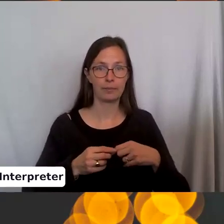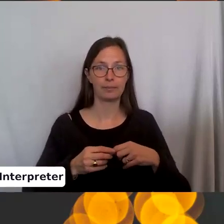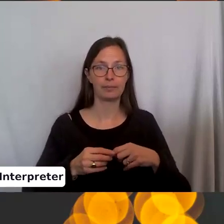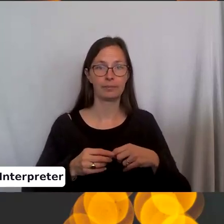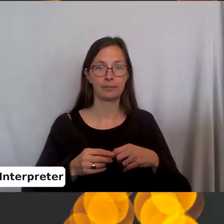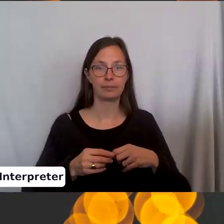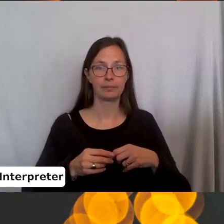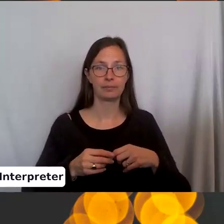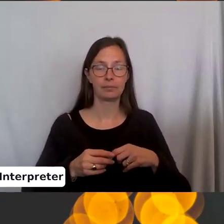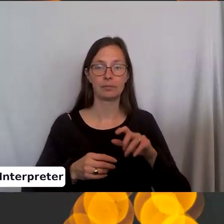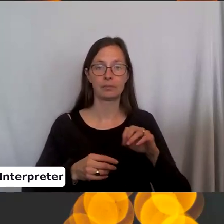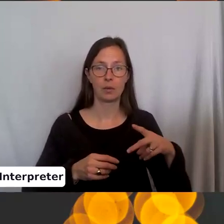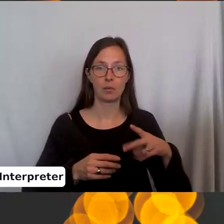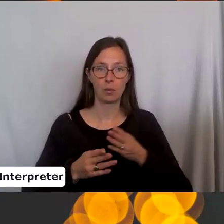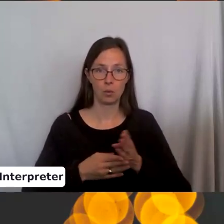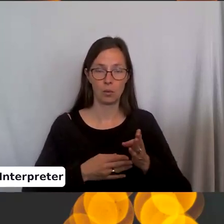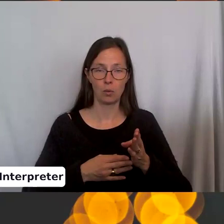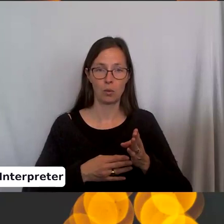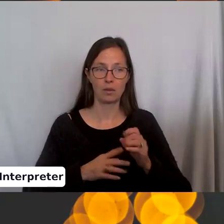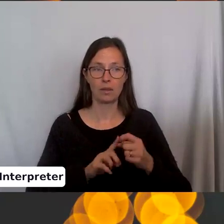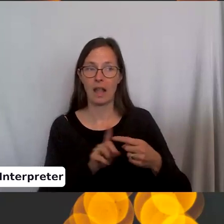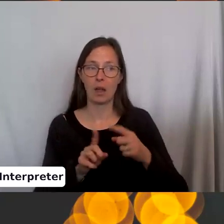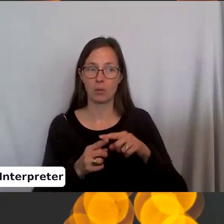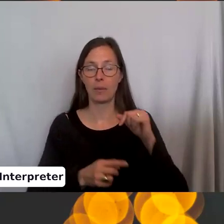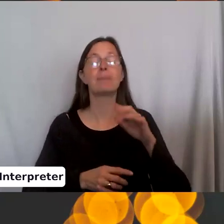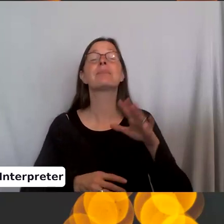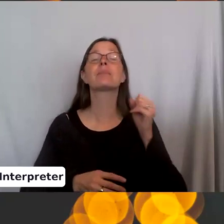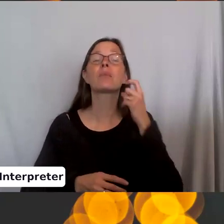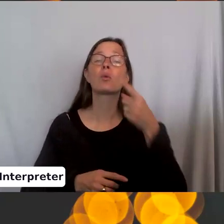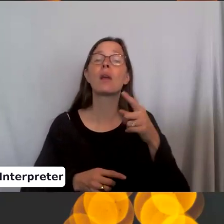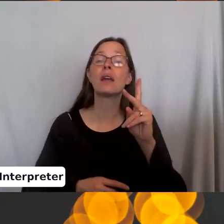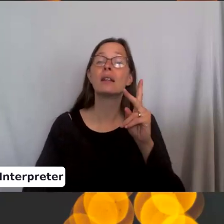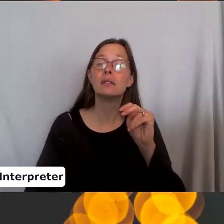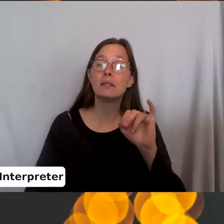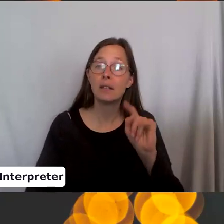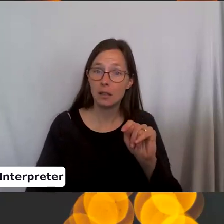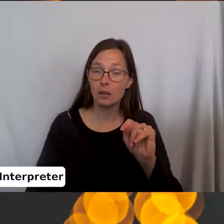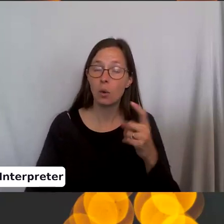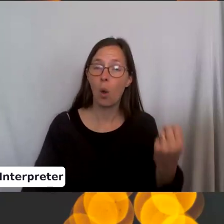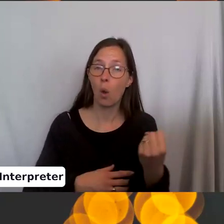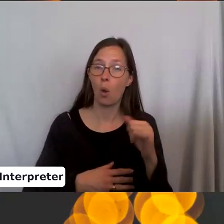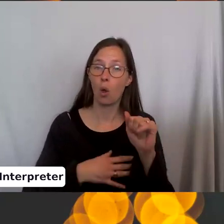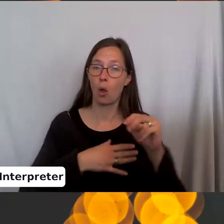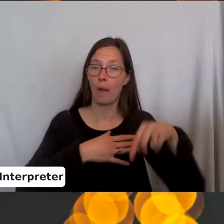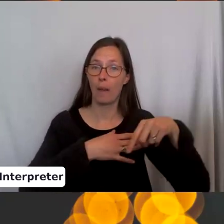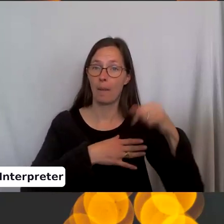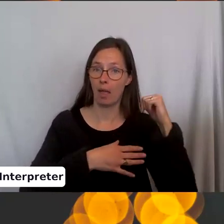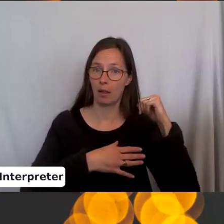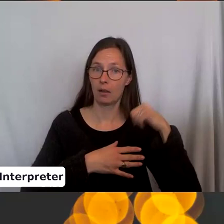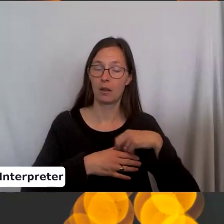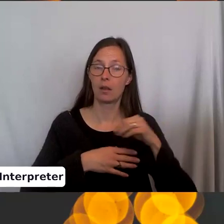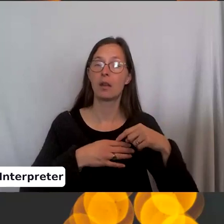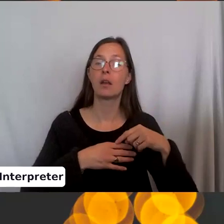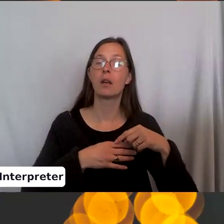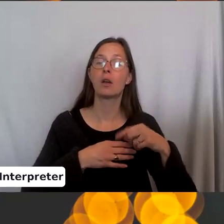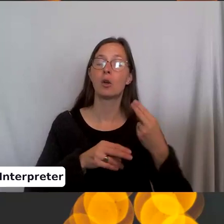Slide the loop through to the back. So when you're knitting, the yarn is held in the back and you're using this needle to